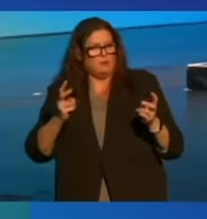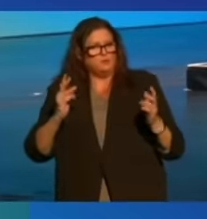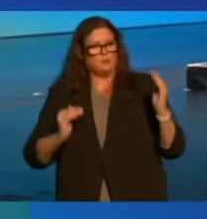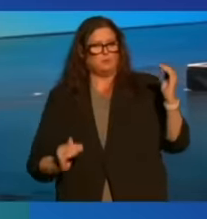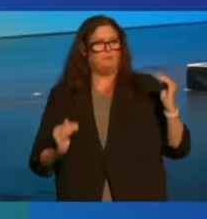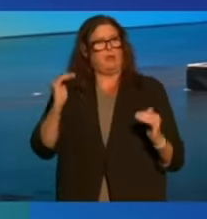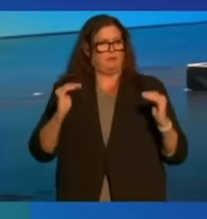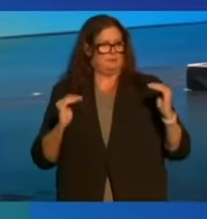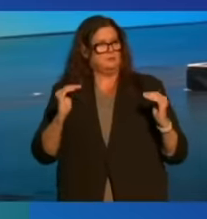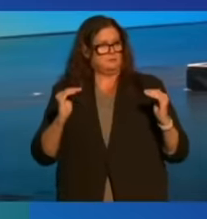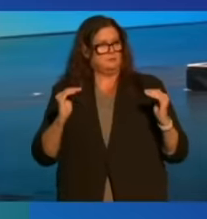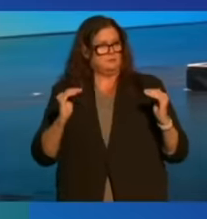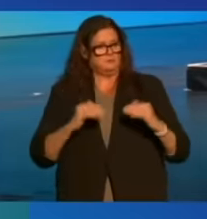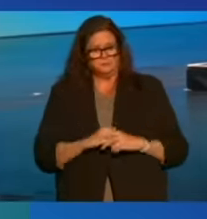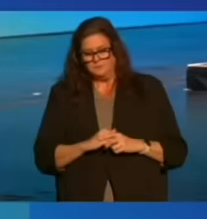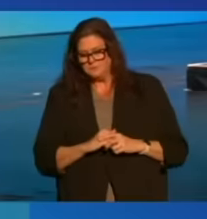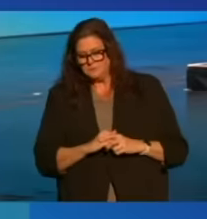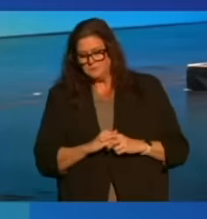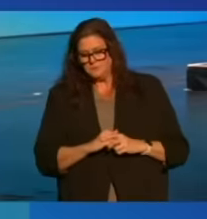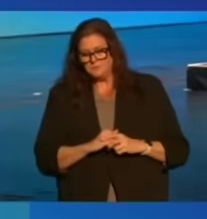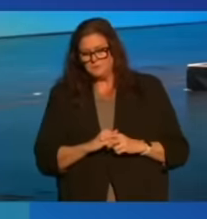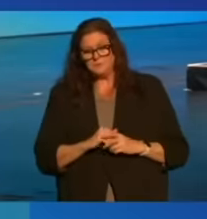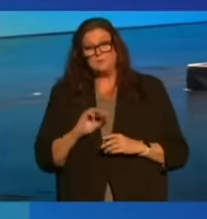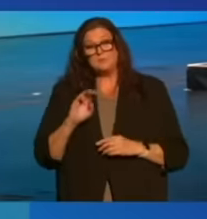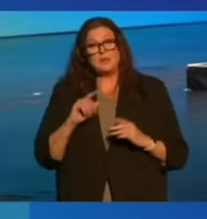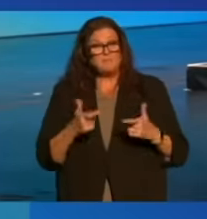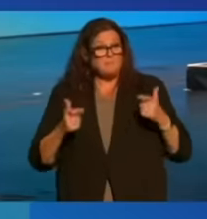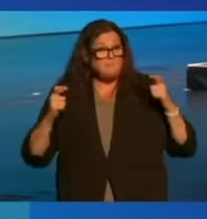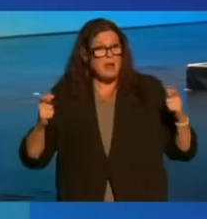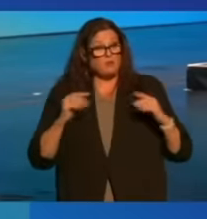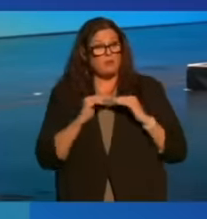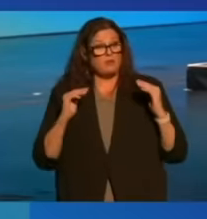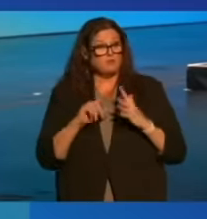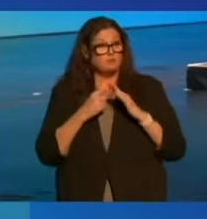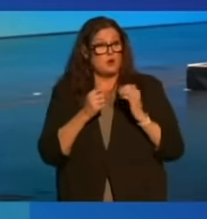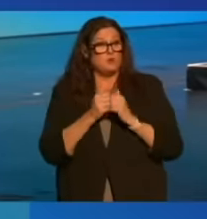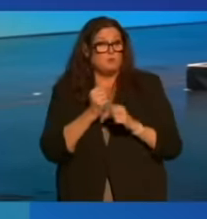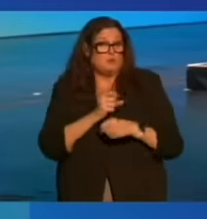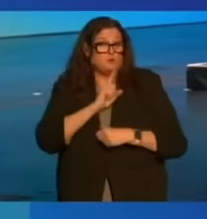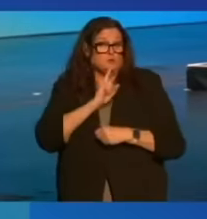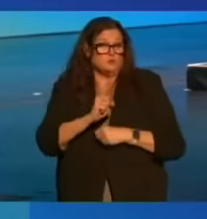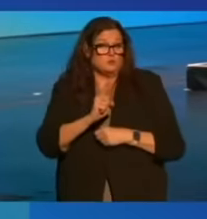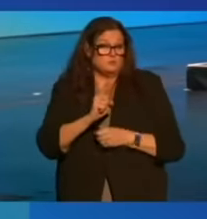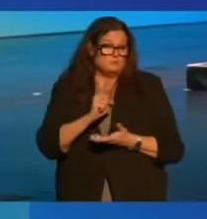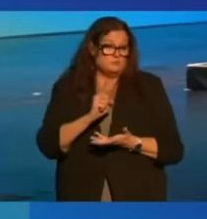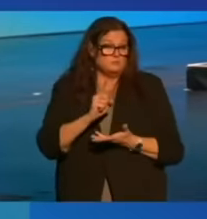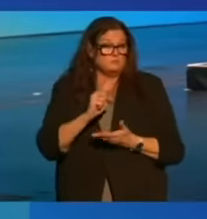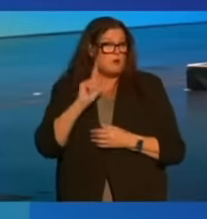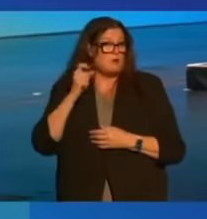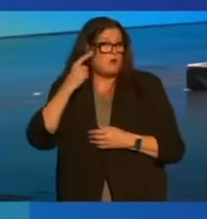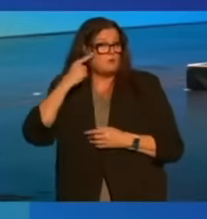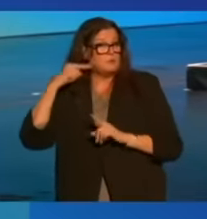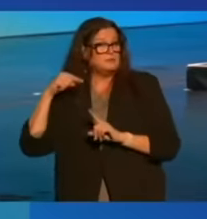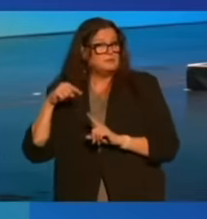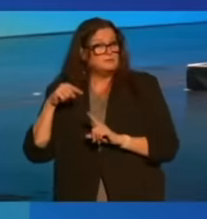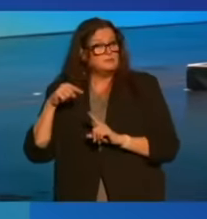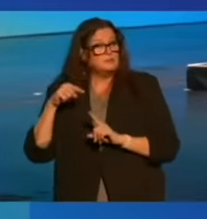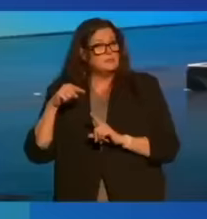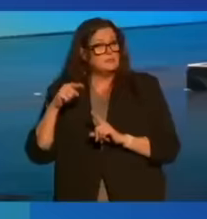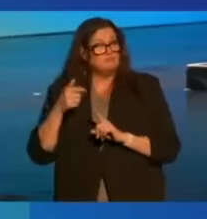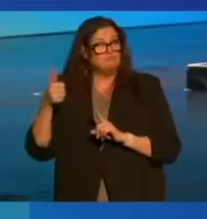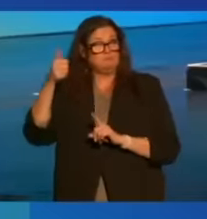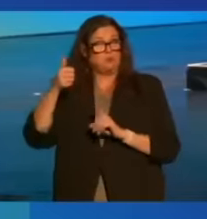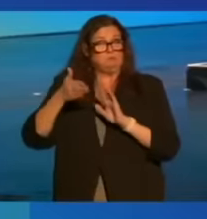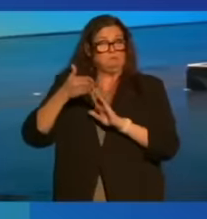balance. At the macro level, that starts with us making sure our governments, those in